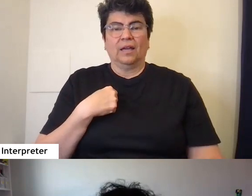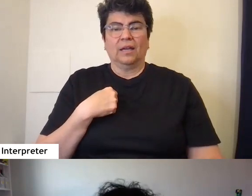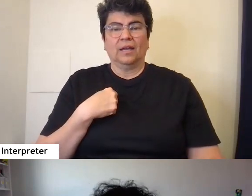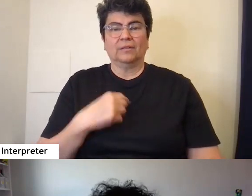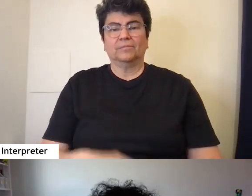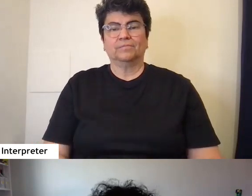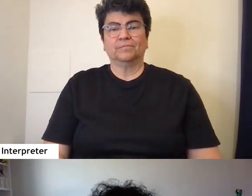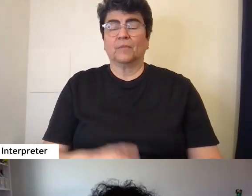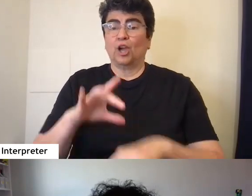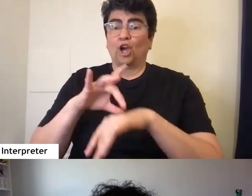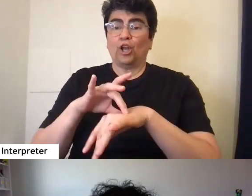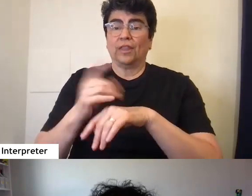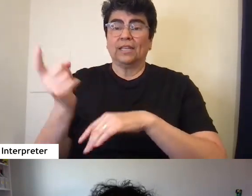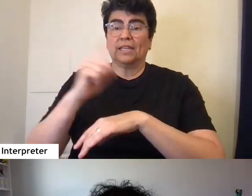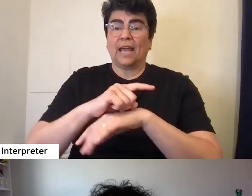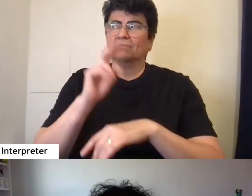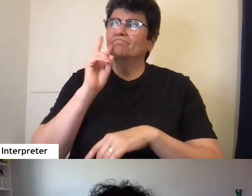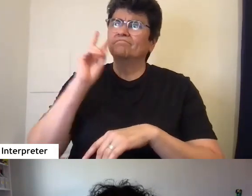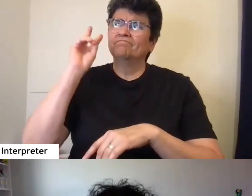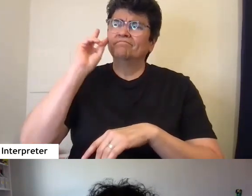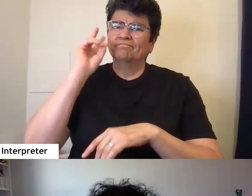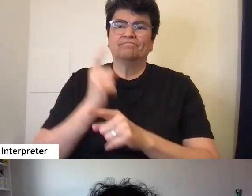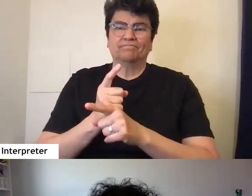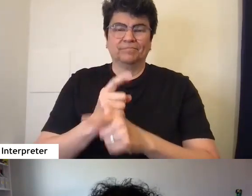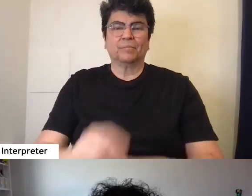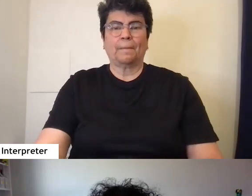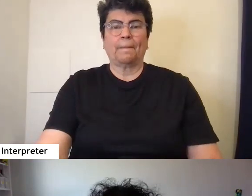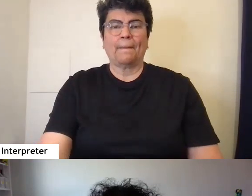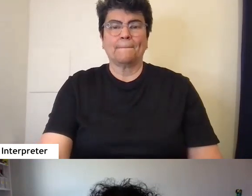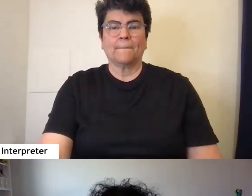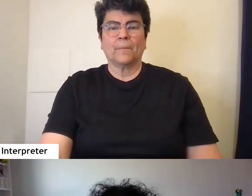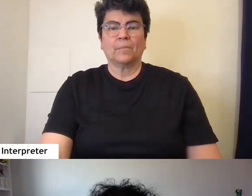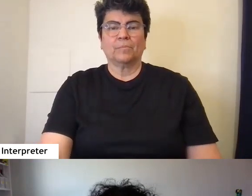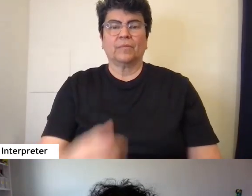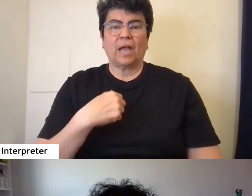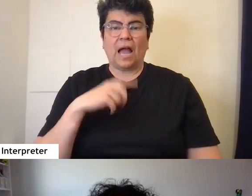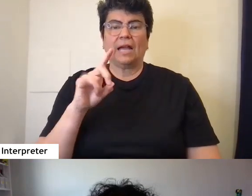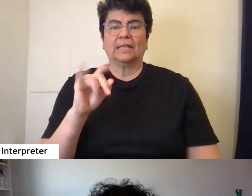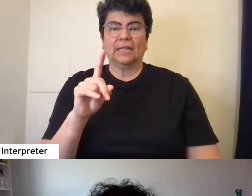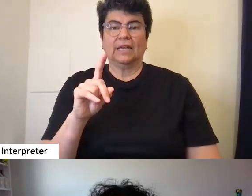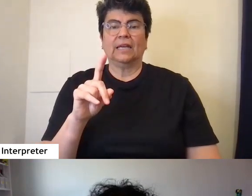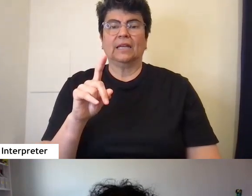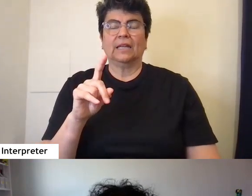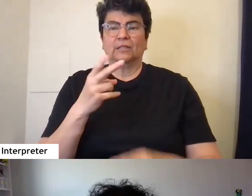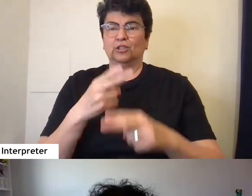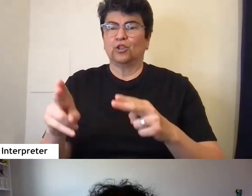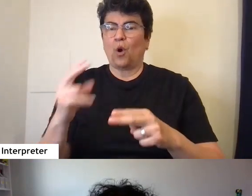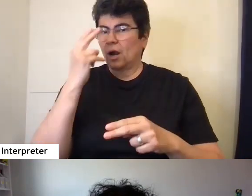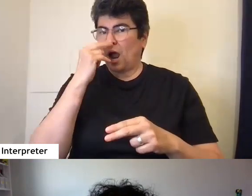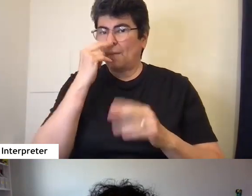I. I. I. Day was was I think two days ago. I did a short comic.